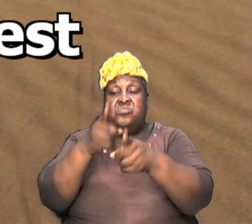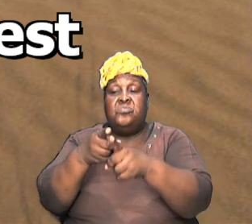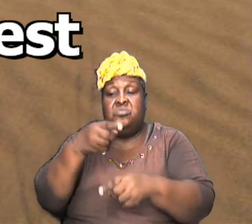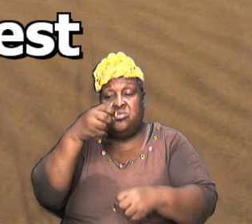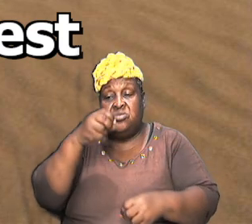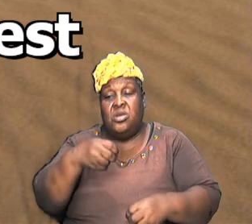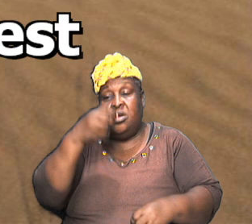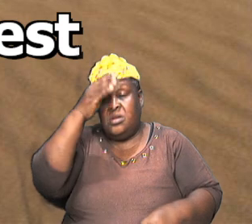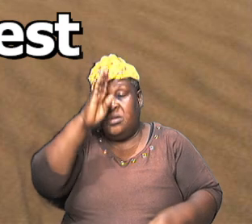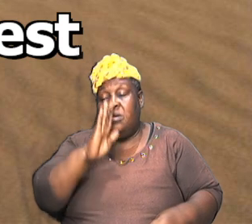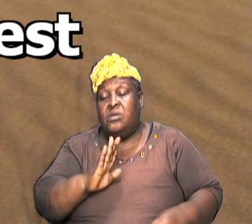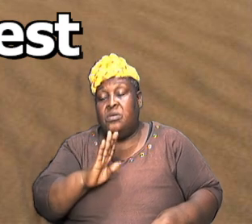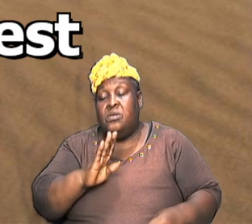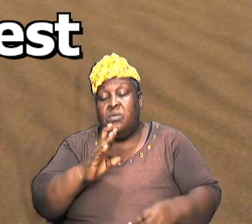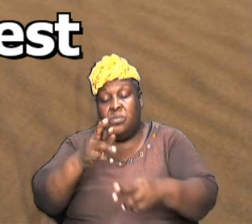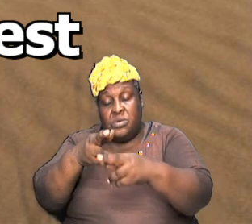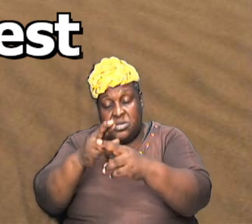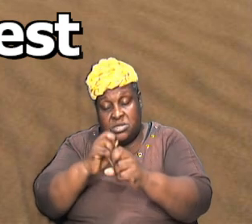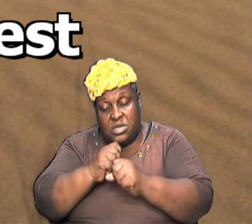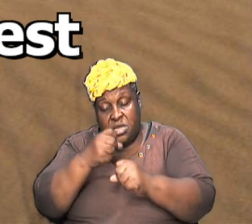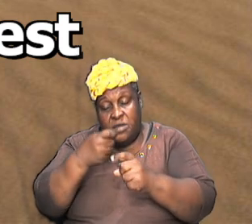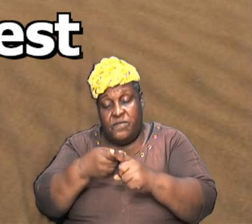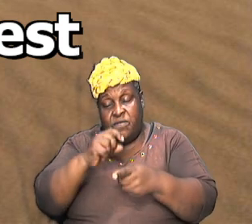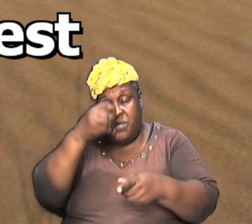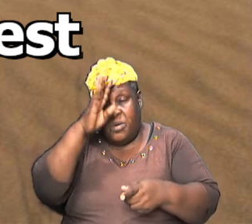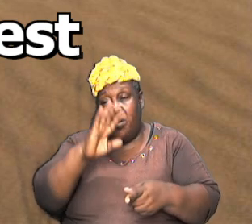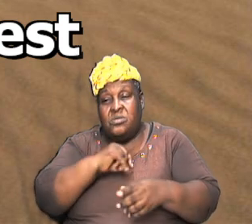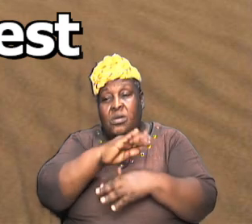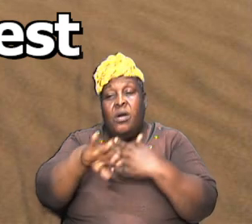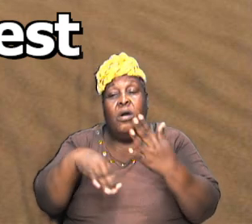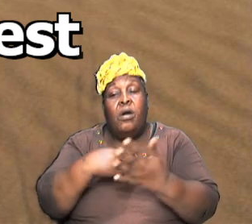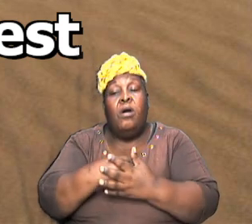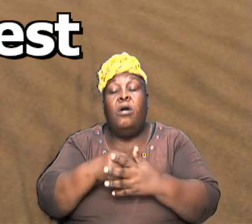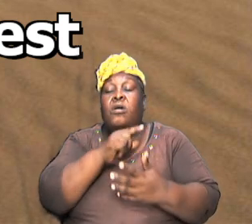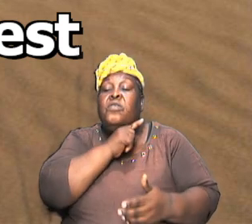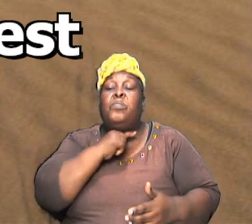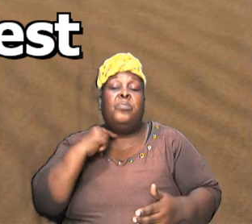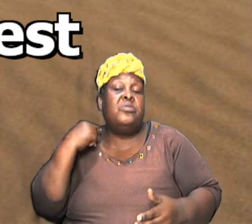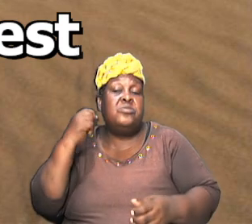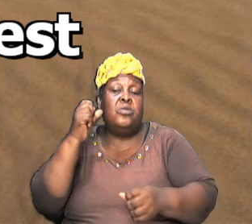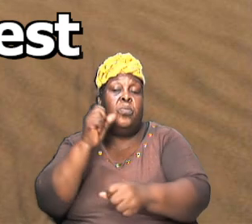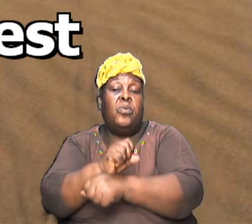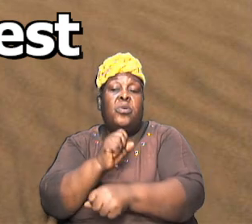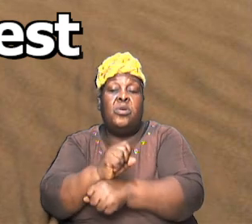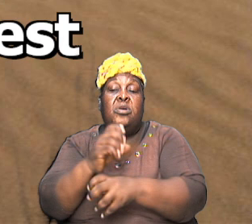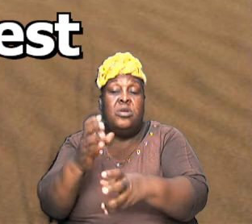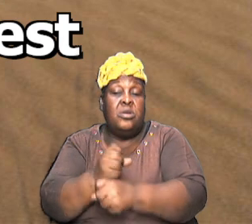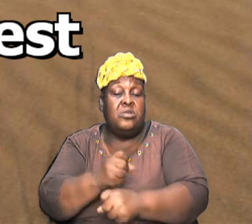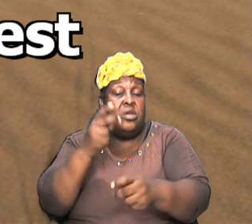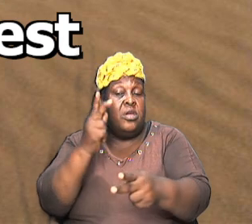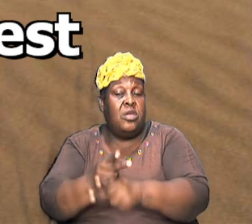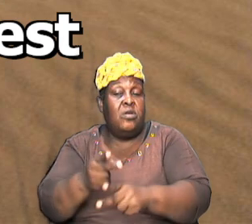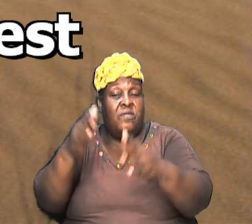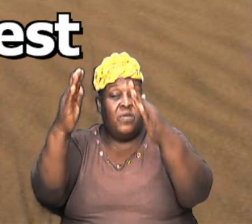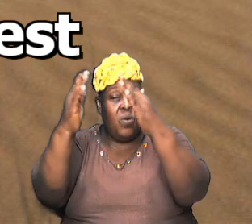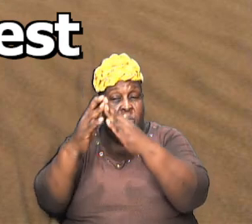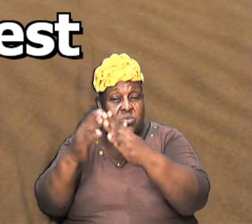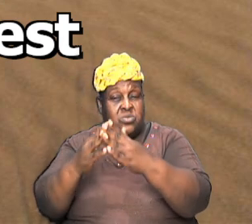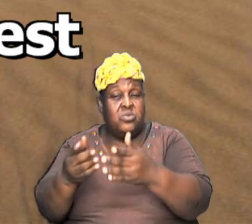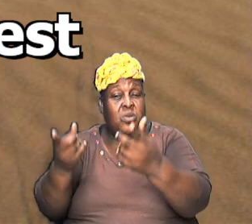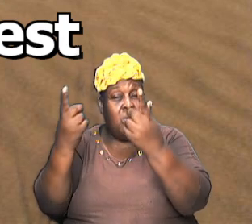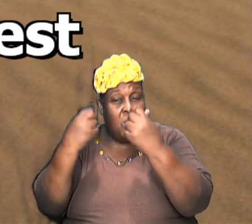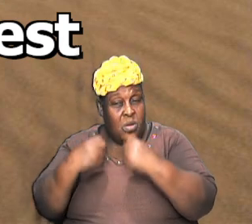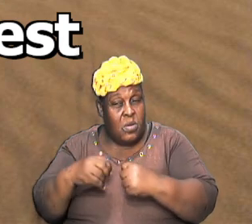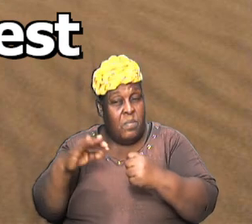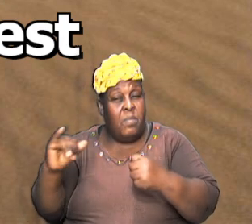so all the priests that was going to operate to take care of the house of god had to come via this